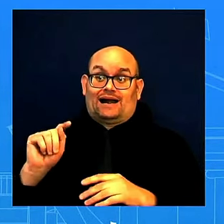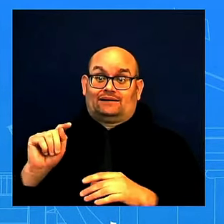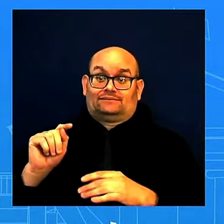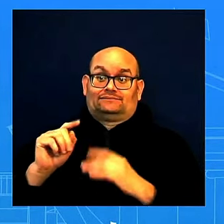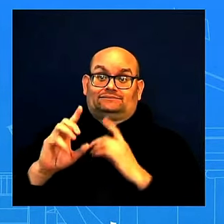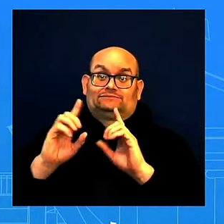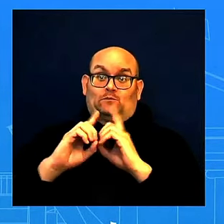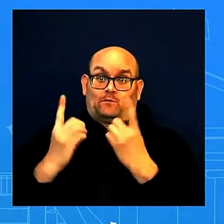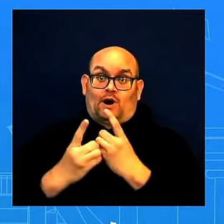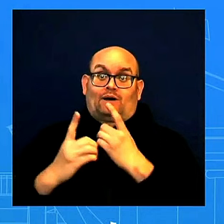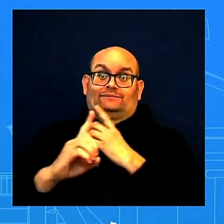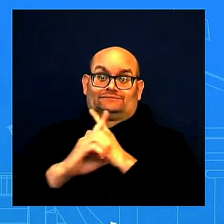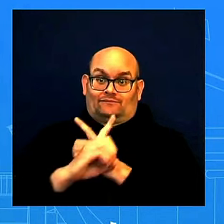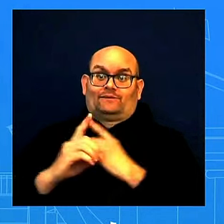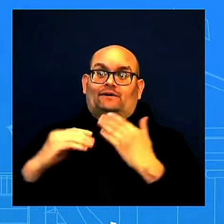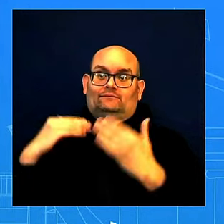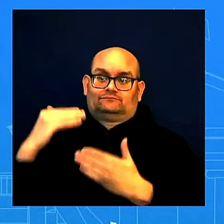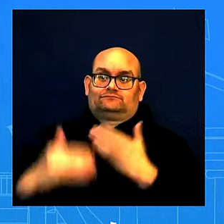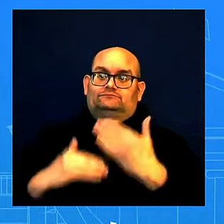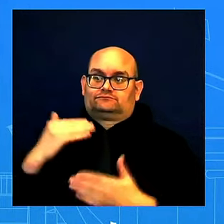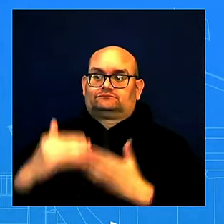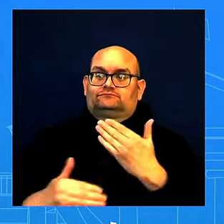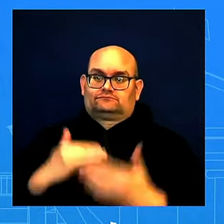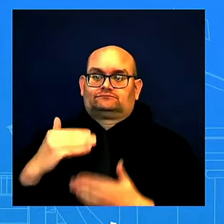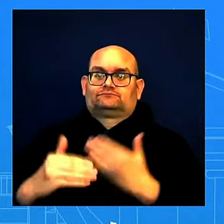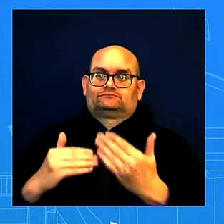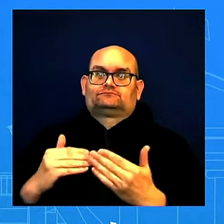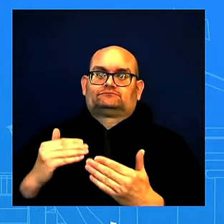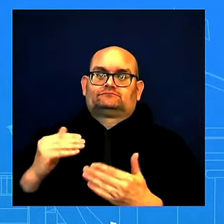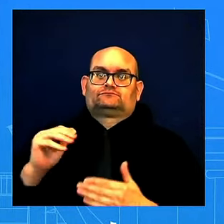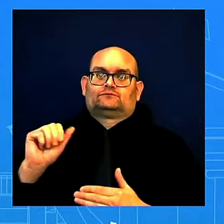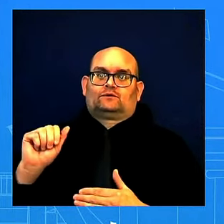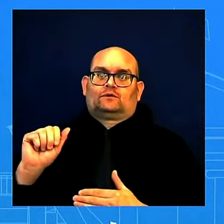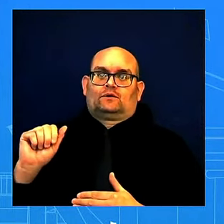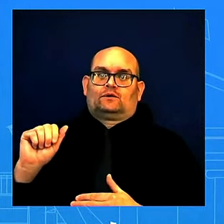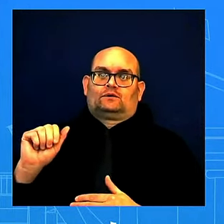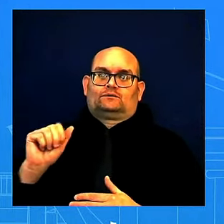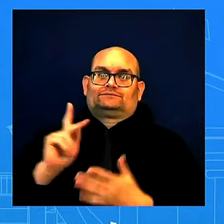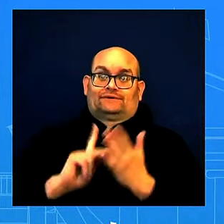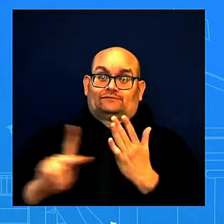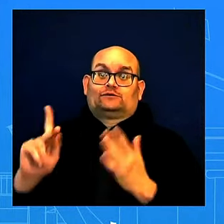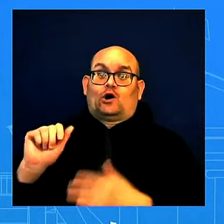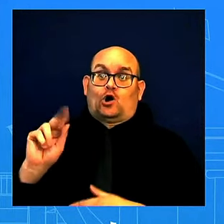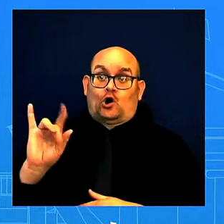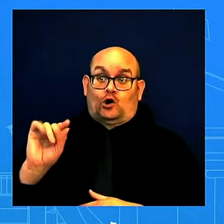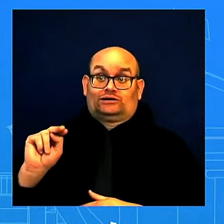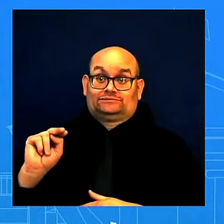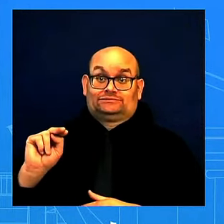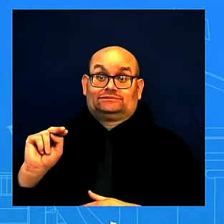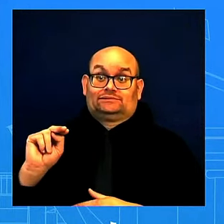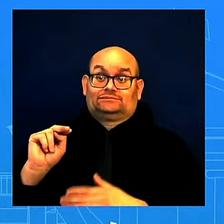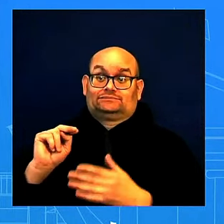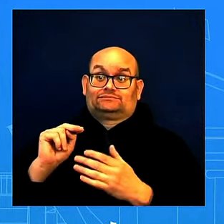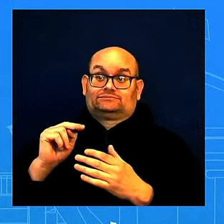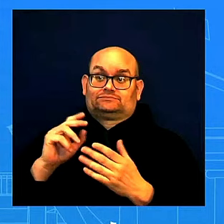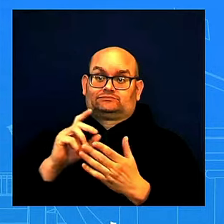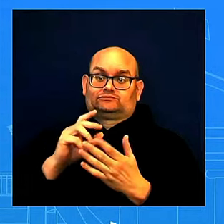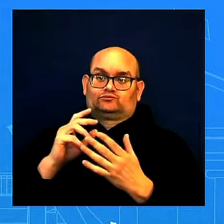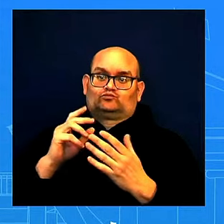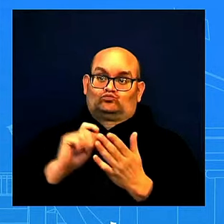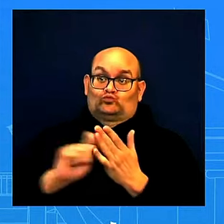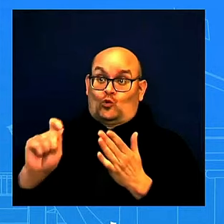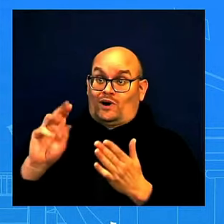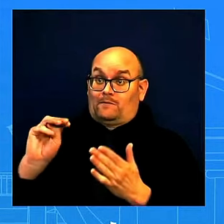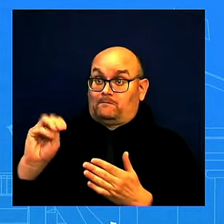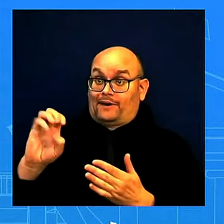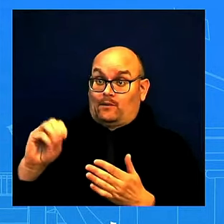the step that Secretary Austin took. I will say this. The Secretary wrote in his memo, entry into a plea deal in this sense